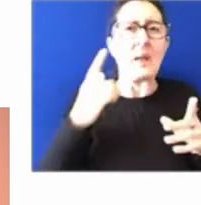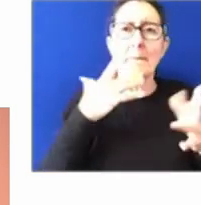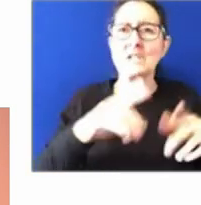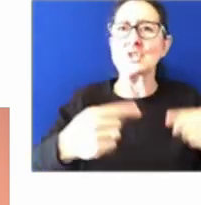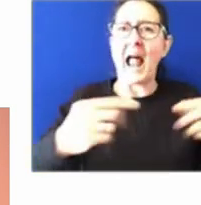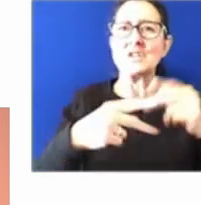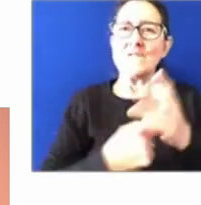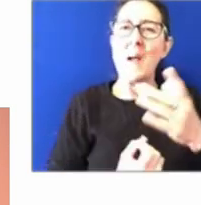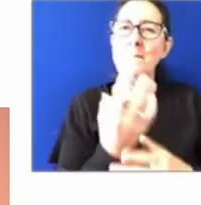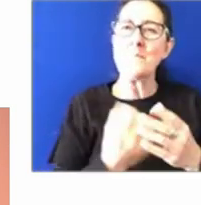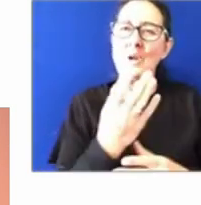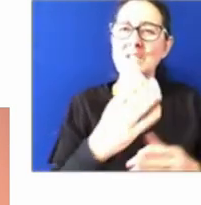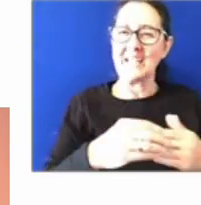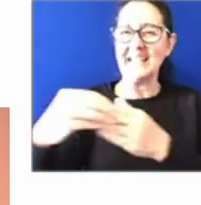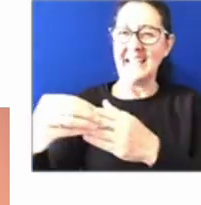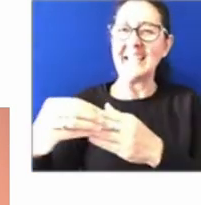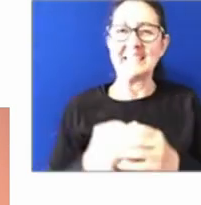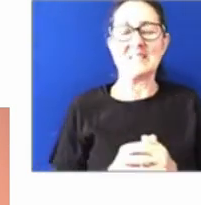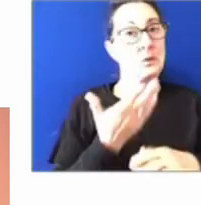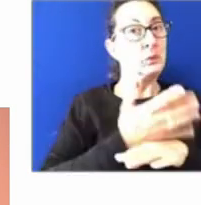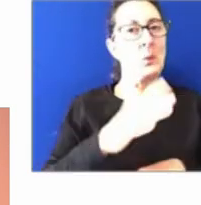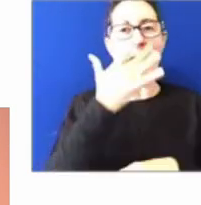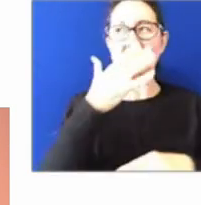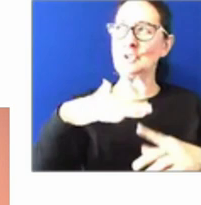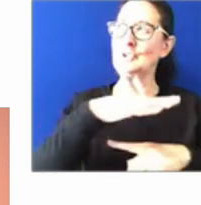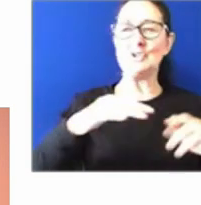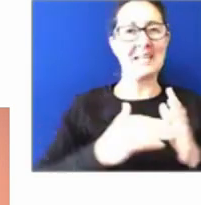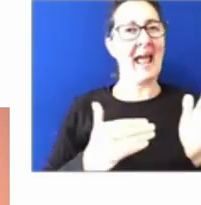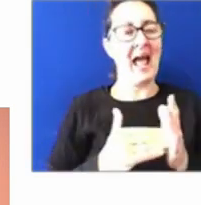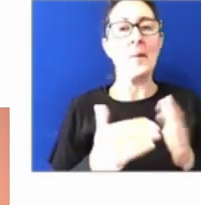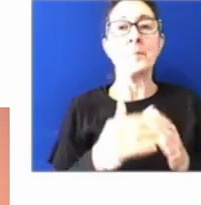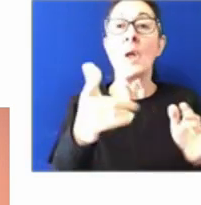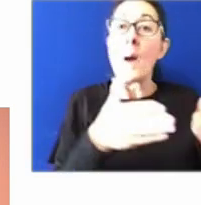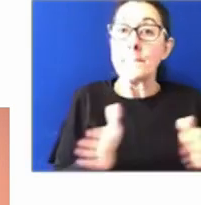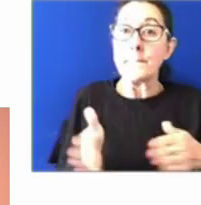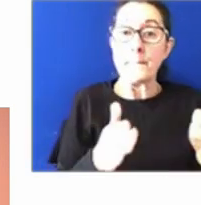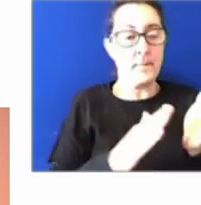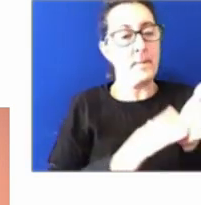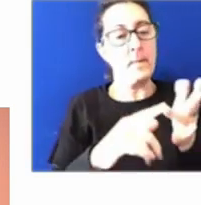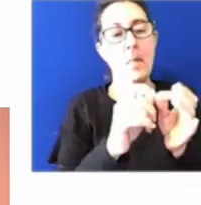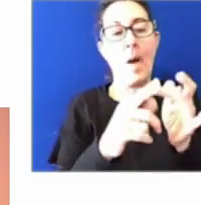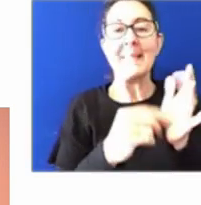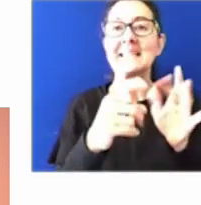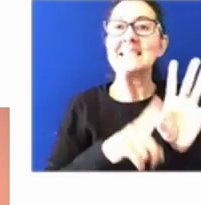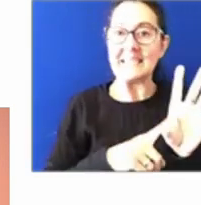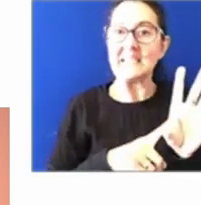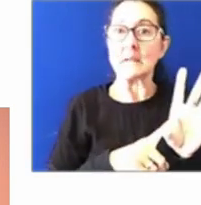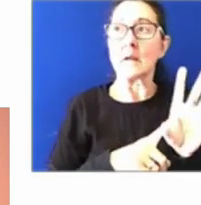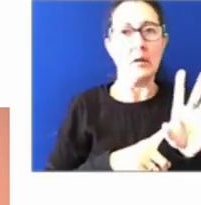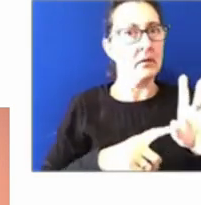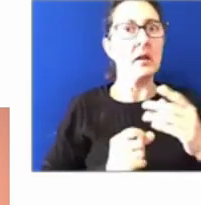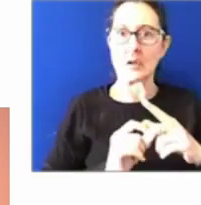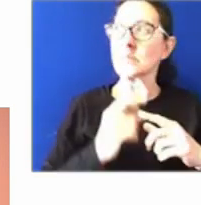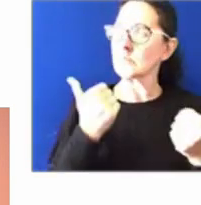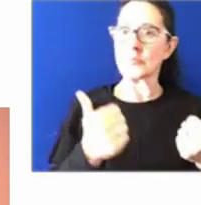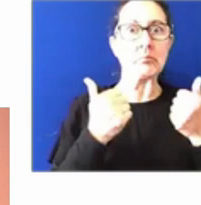now turn to workforce issues. Mobility is increasing across the public service and this is a great thing. In 21